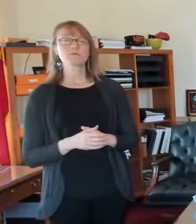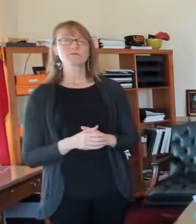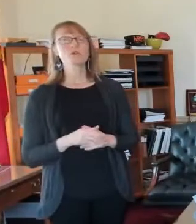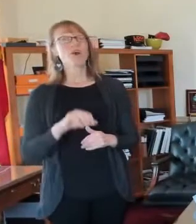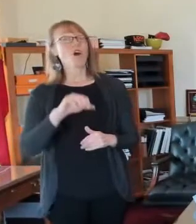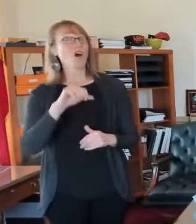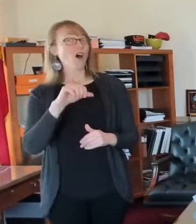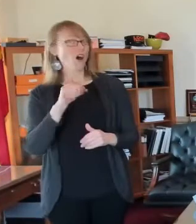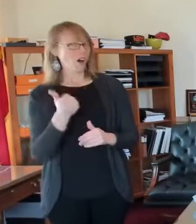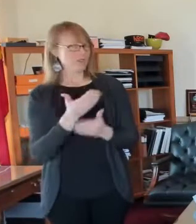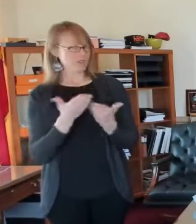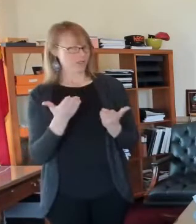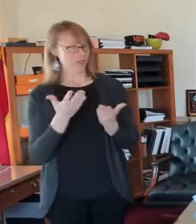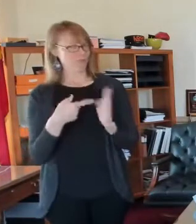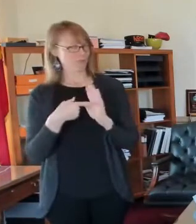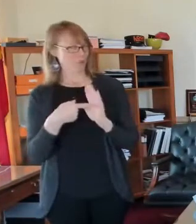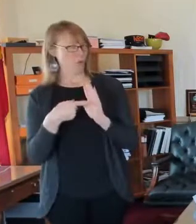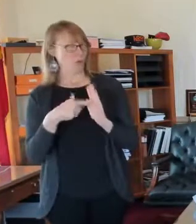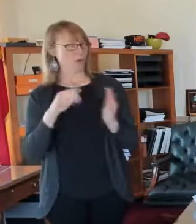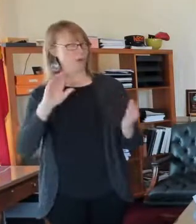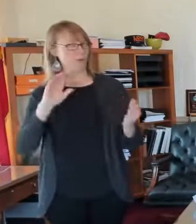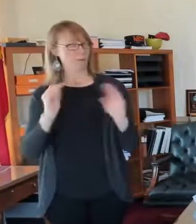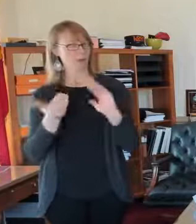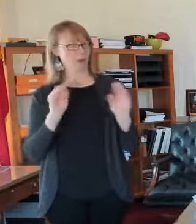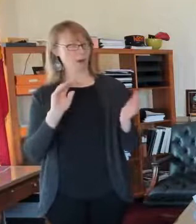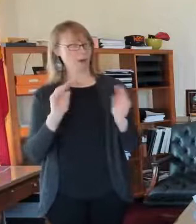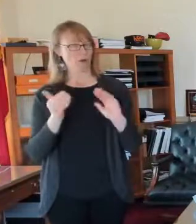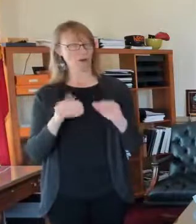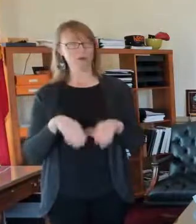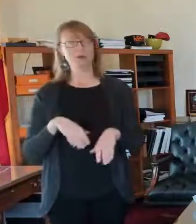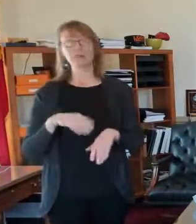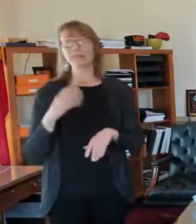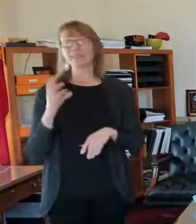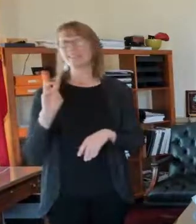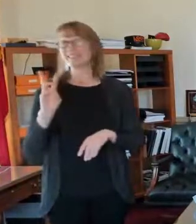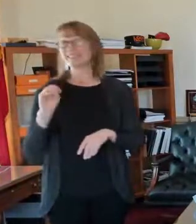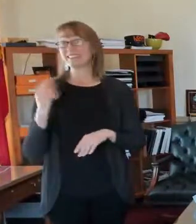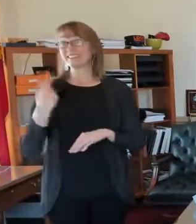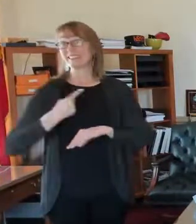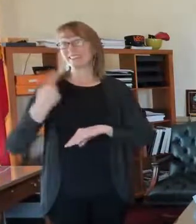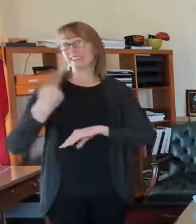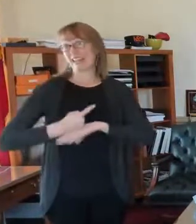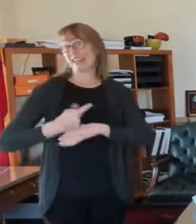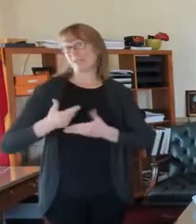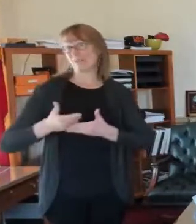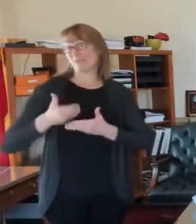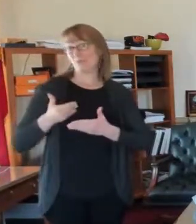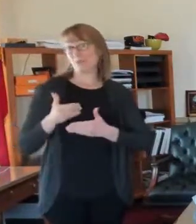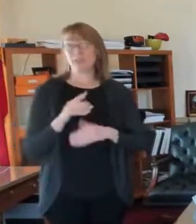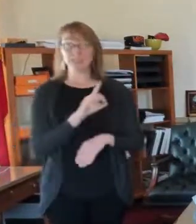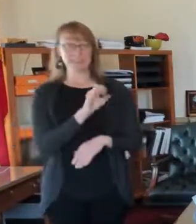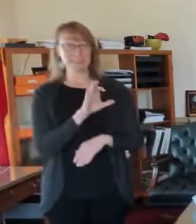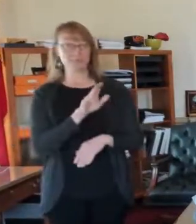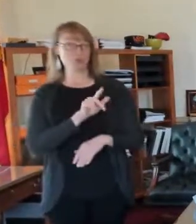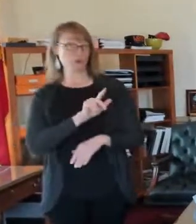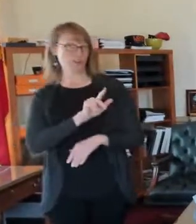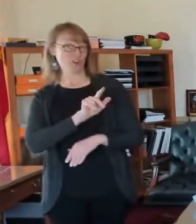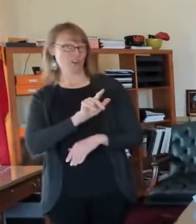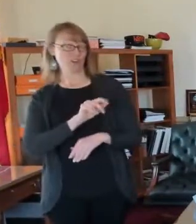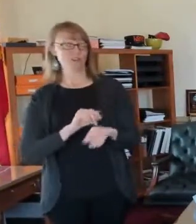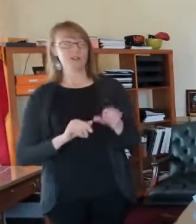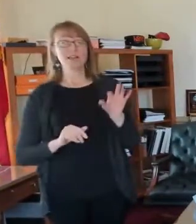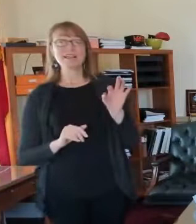back to 60 days ago to December 23rd, so right before Christmas, there were